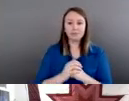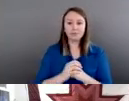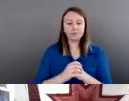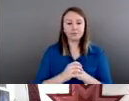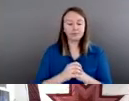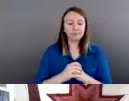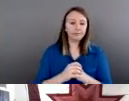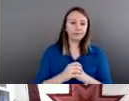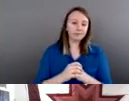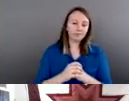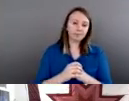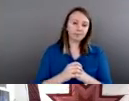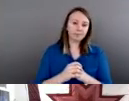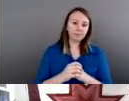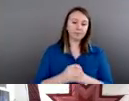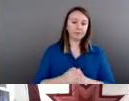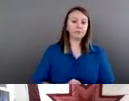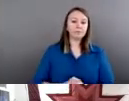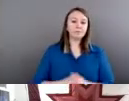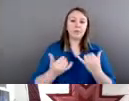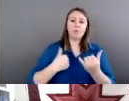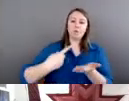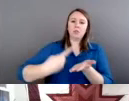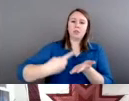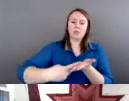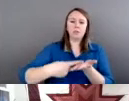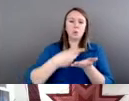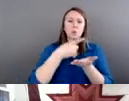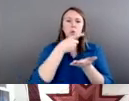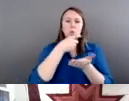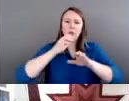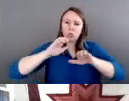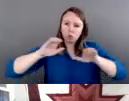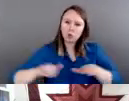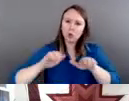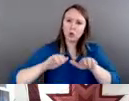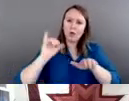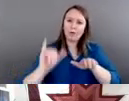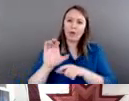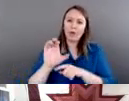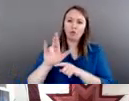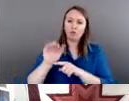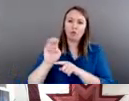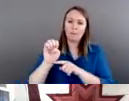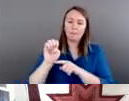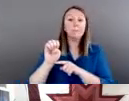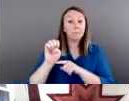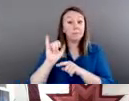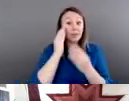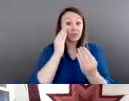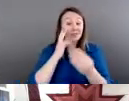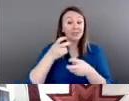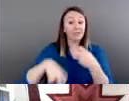Now I want to talk about who is committing these crimes. This is difficult data because it's national